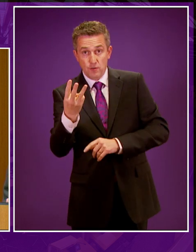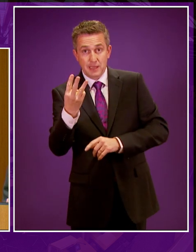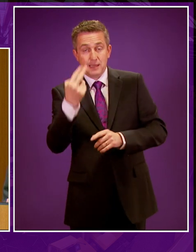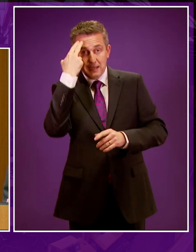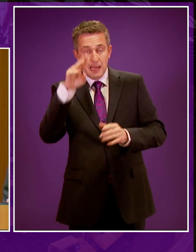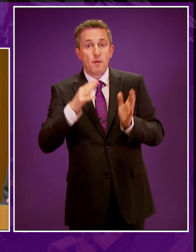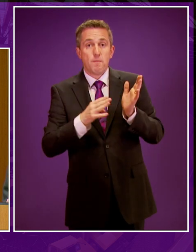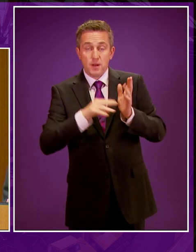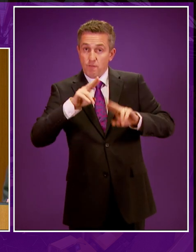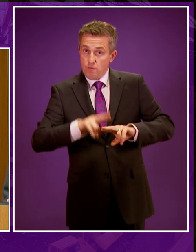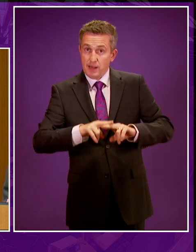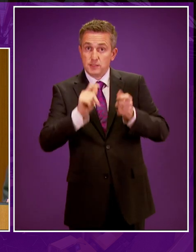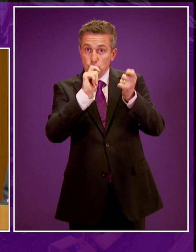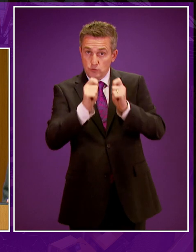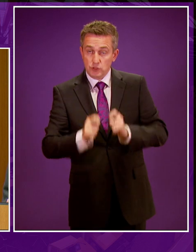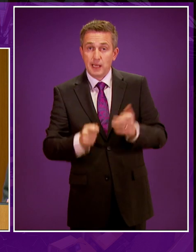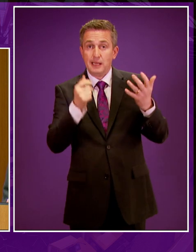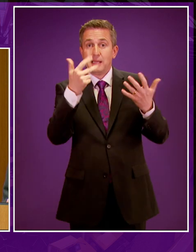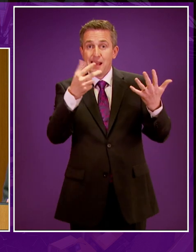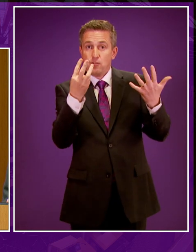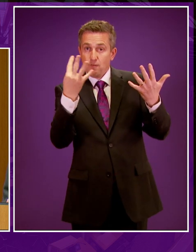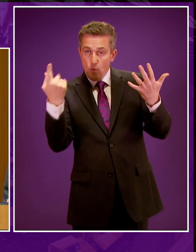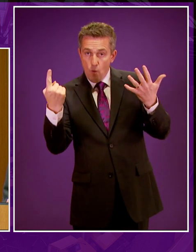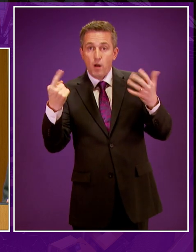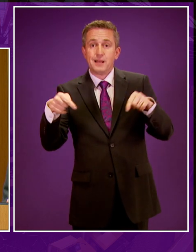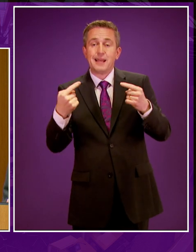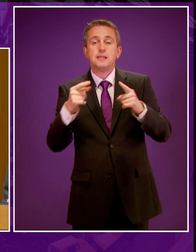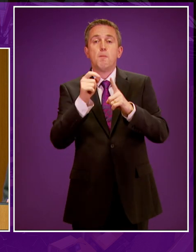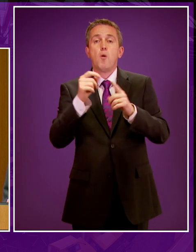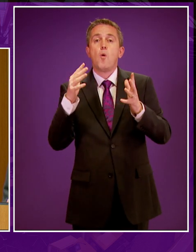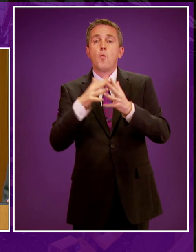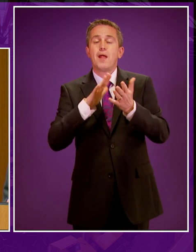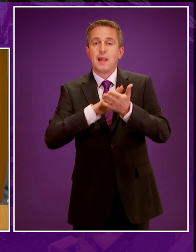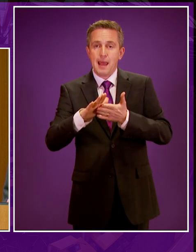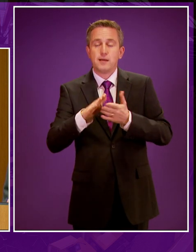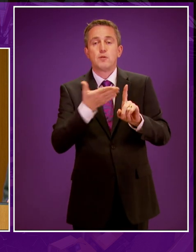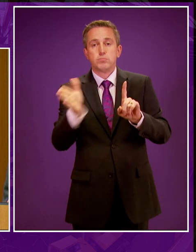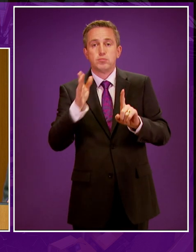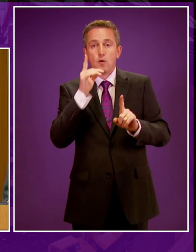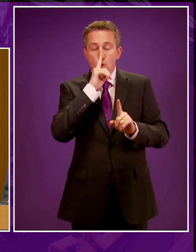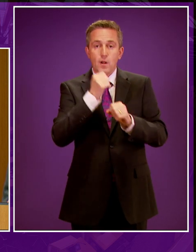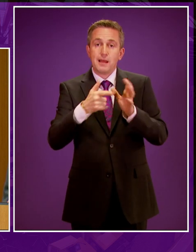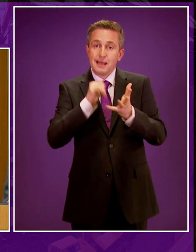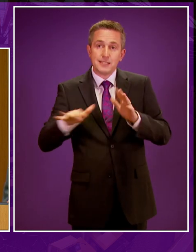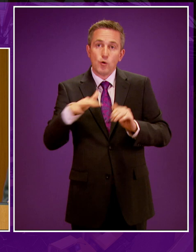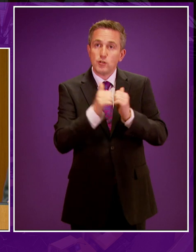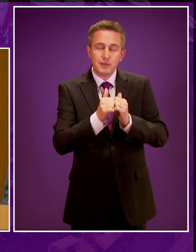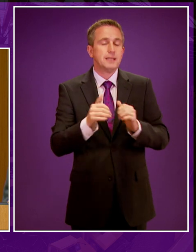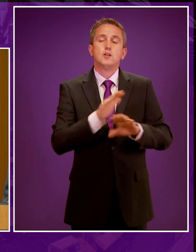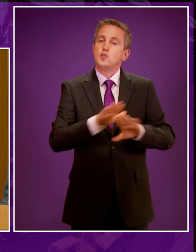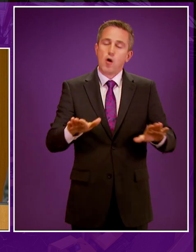Murdo Fraser, which seeks to amend motion 8341 in the name of Paul Wheelhouse on unconventional oil and gas be agreed. Are we all agreed?